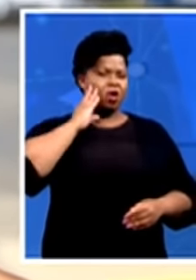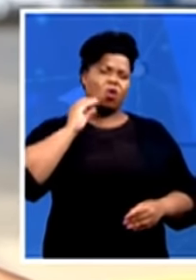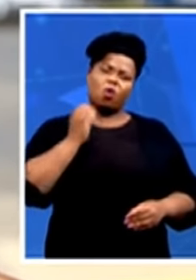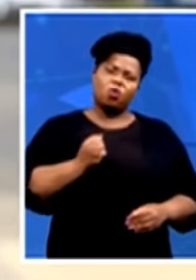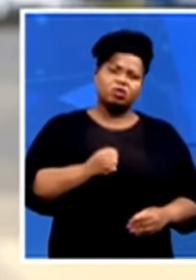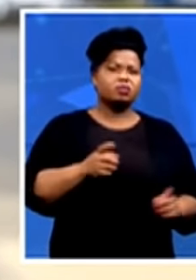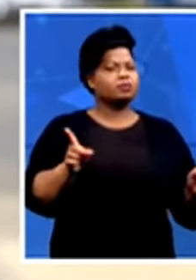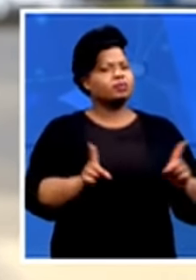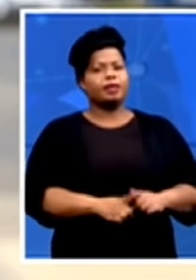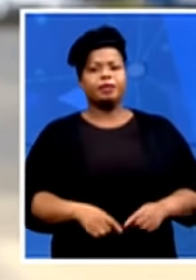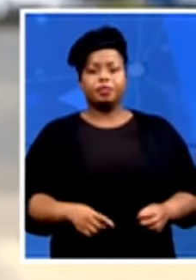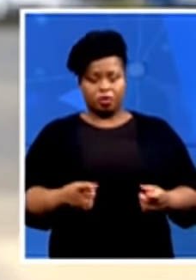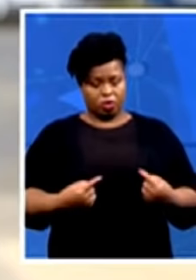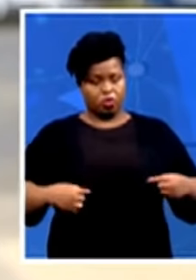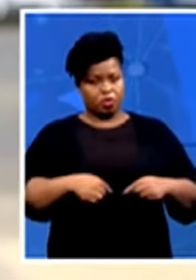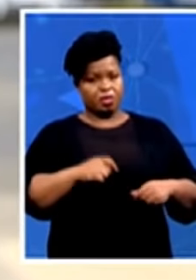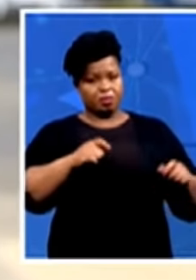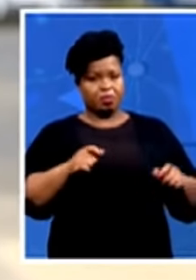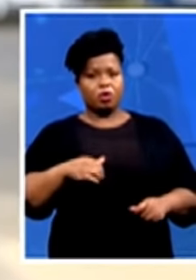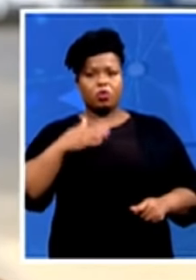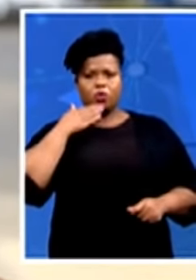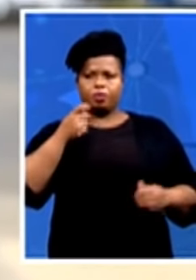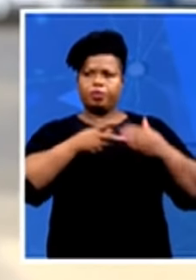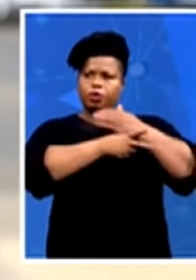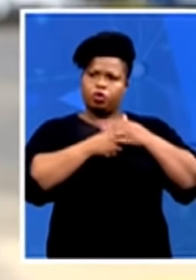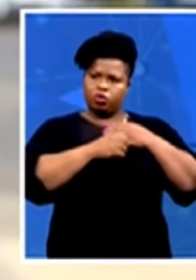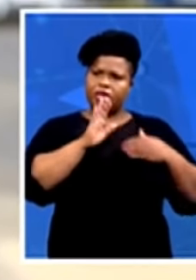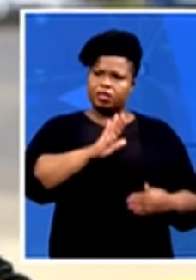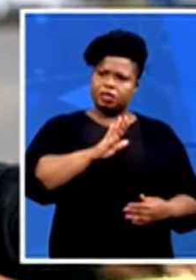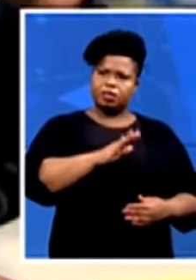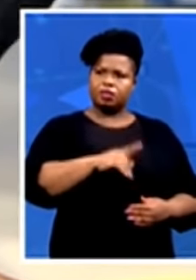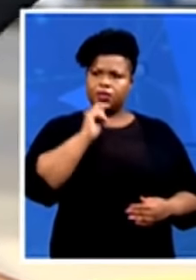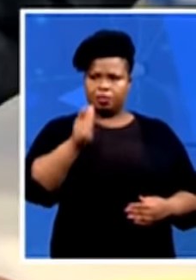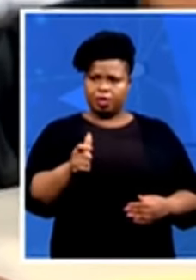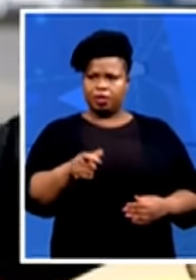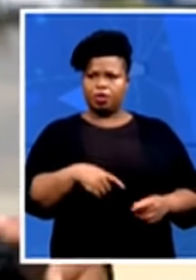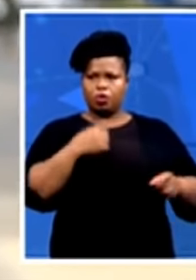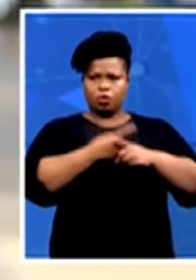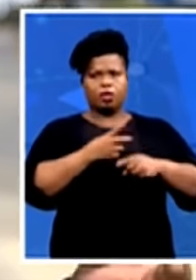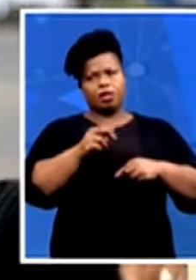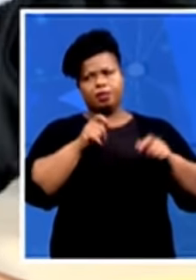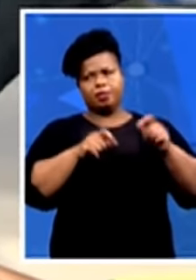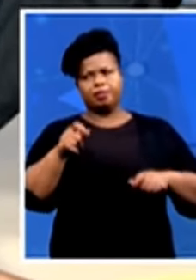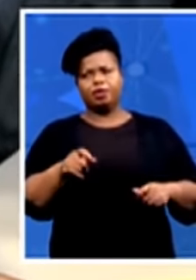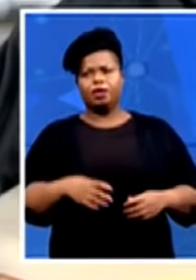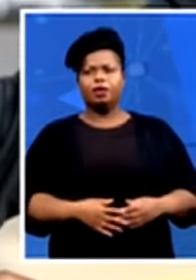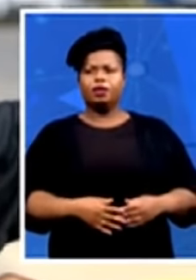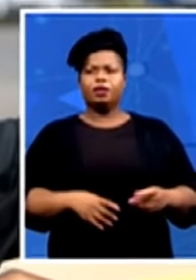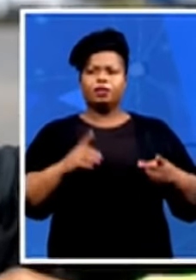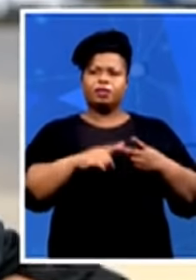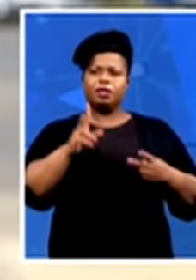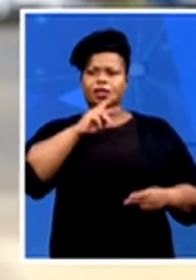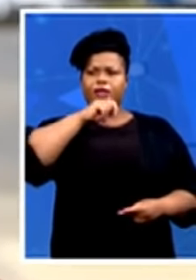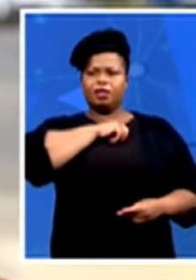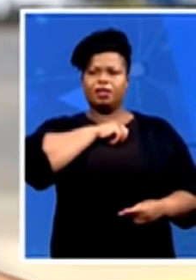looted, it affects the next family member, next of kin, cousin, what, even if it's not early, but they're here, your cousin doesn't work anymore.